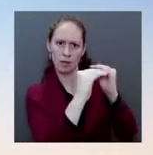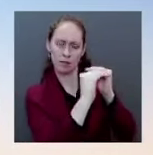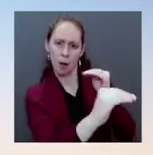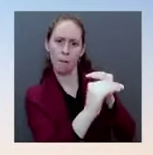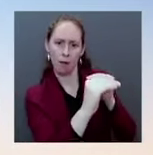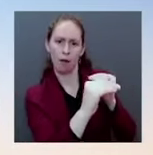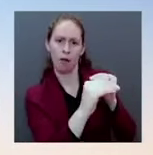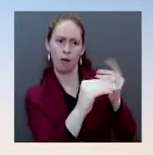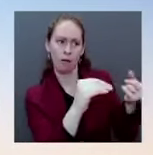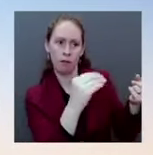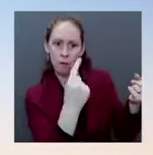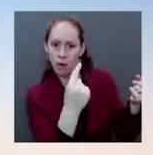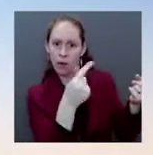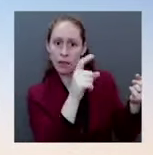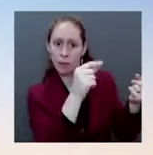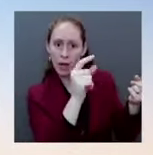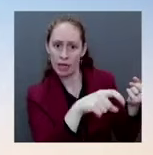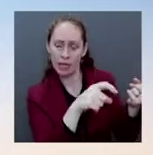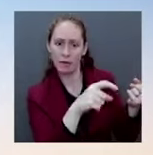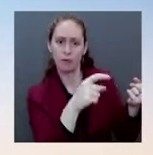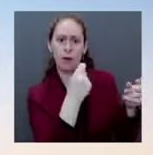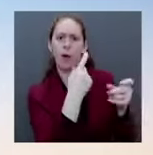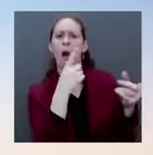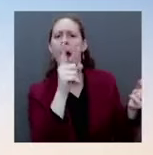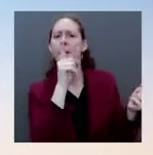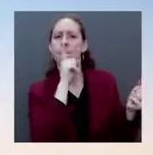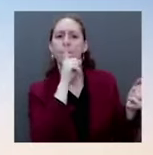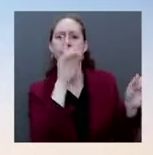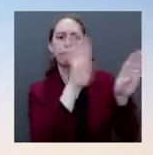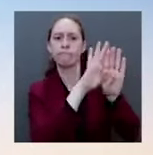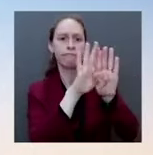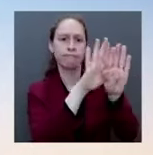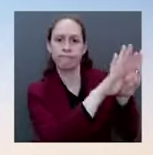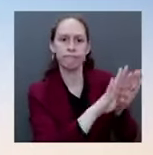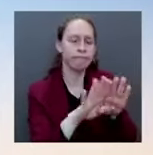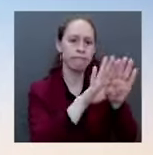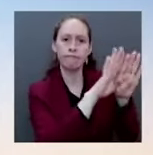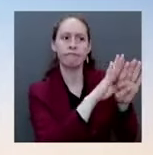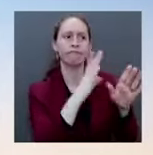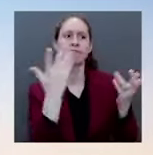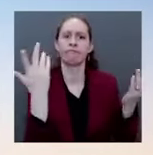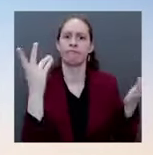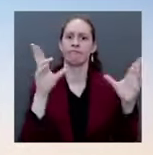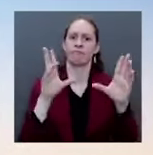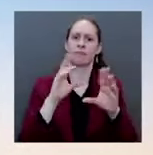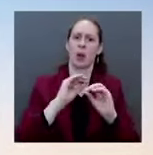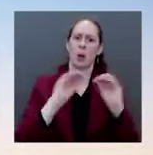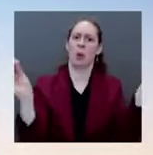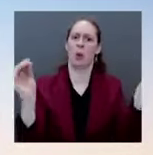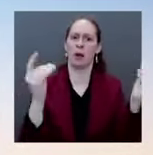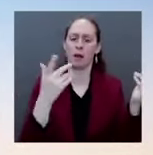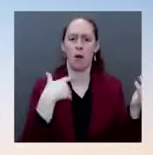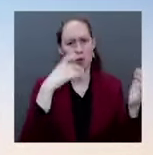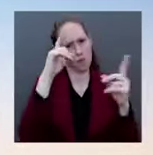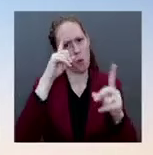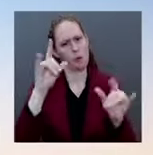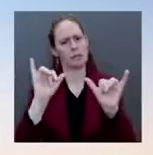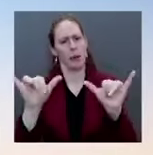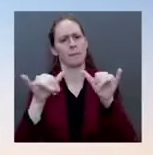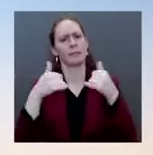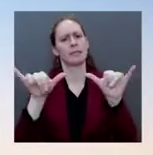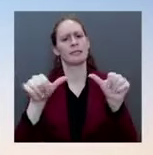or otherwise. With respect to China specifically and the current moment, we're monitoring it very closely.